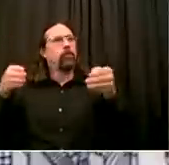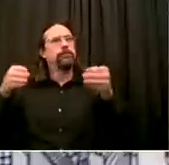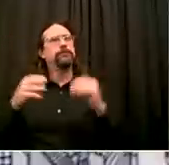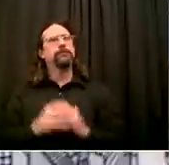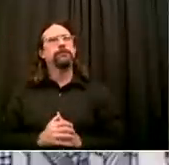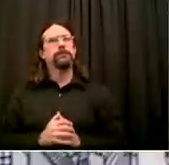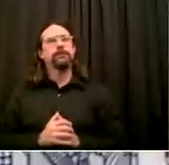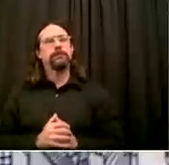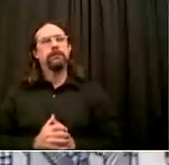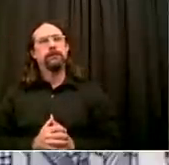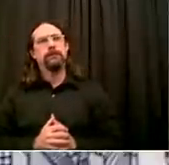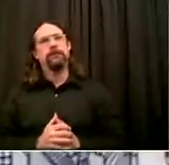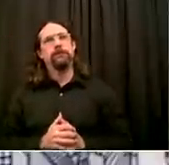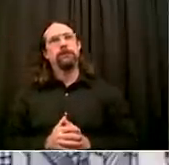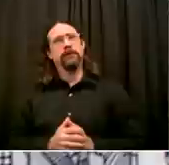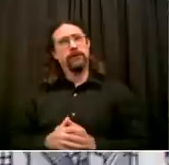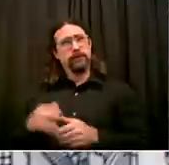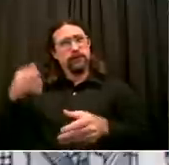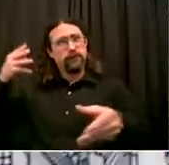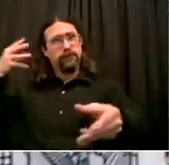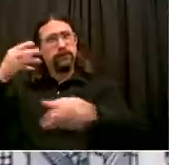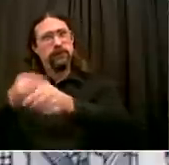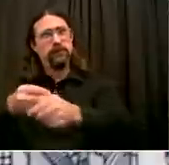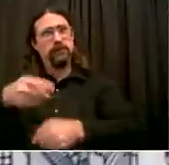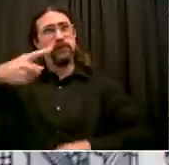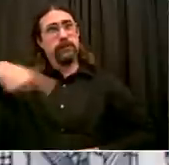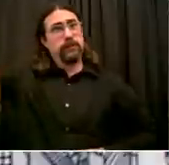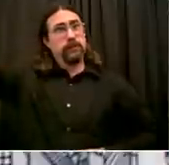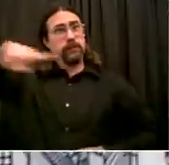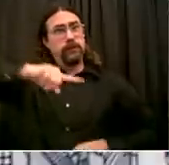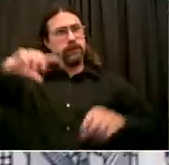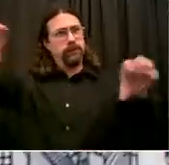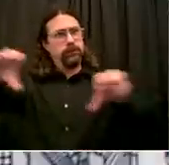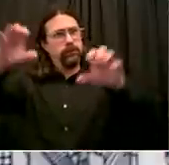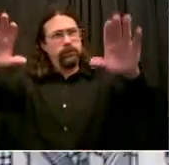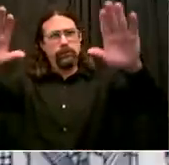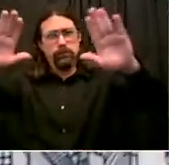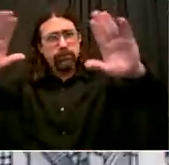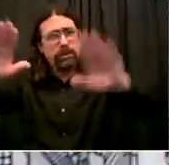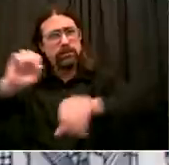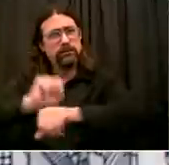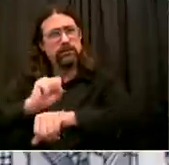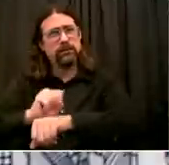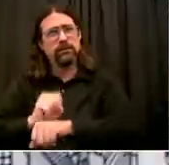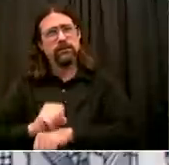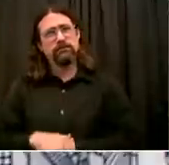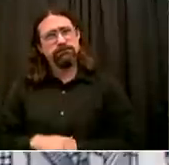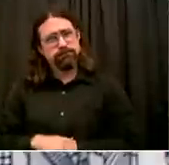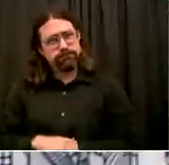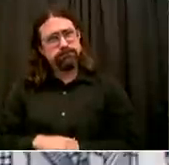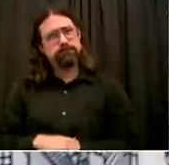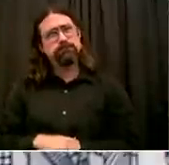and stop these other games. Go ahead. The next is James Ford from PICS.